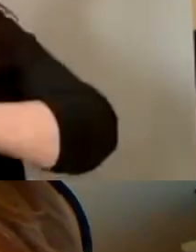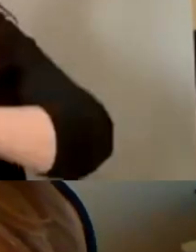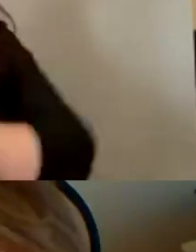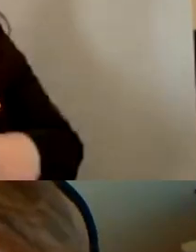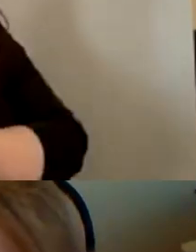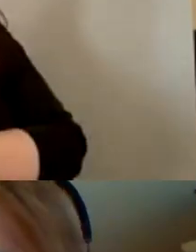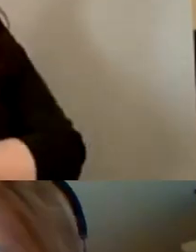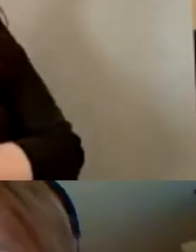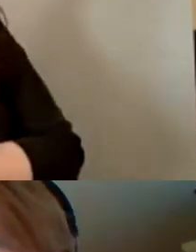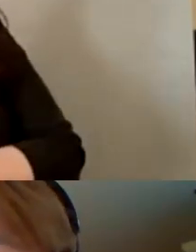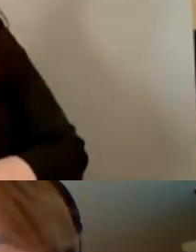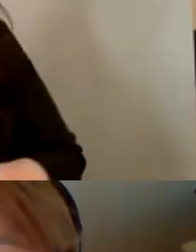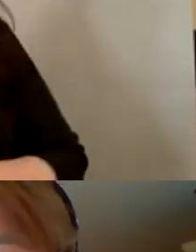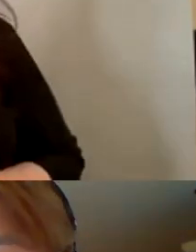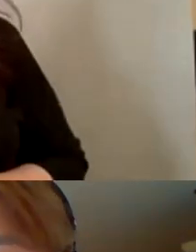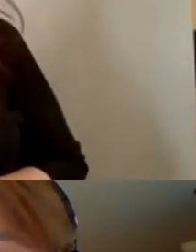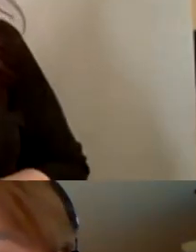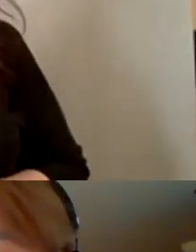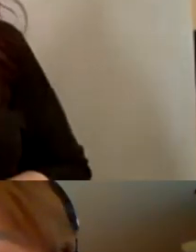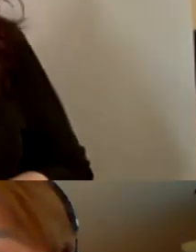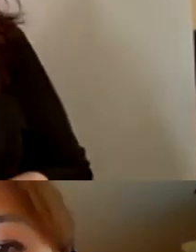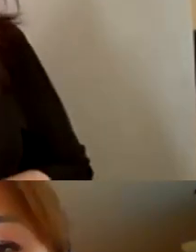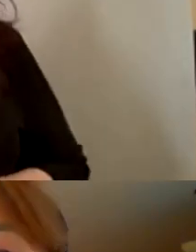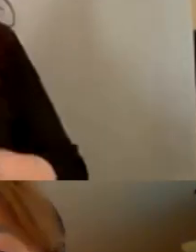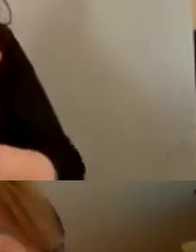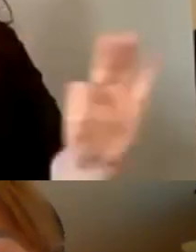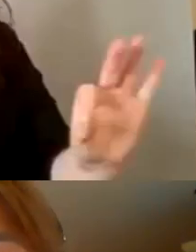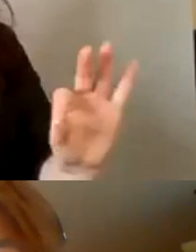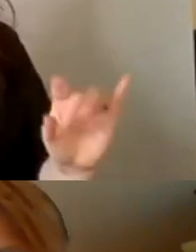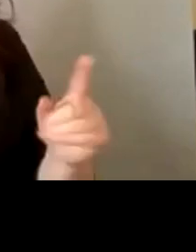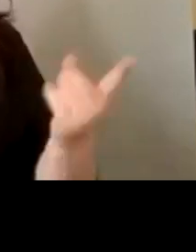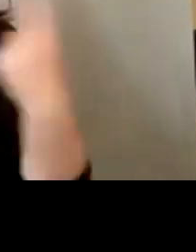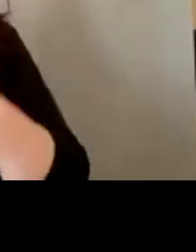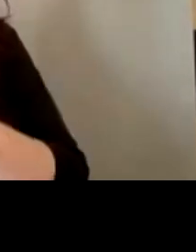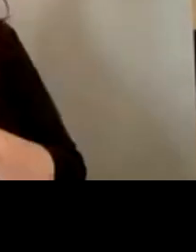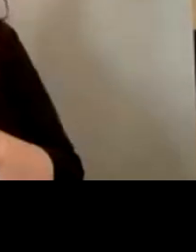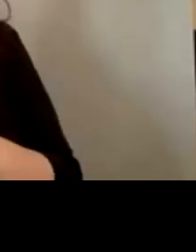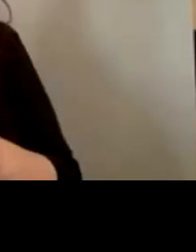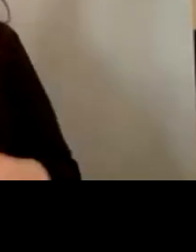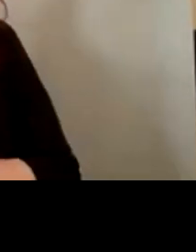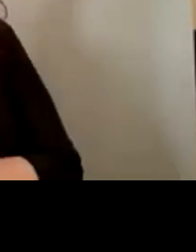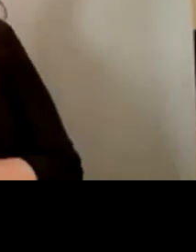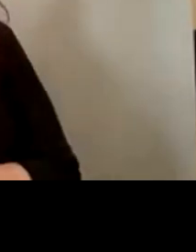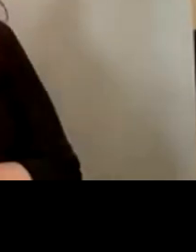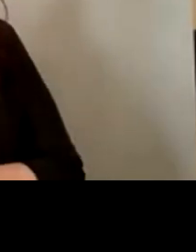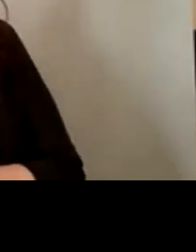um and there's i want to just ask if anybody wants to ask a question if they can use the reaction at the